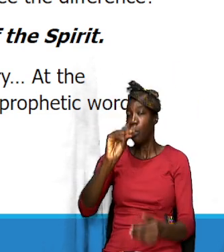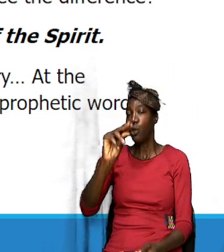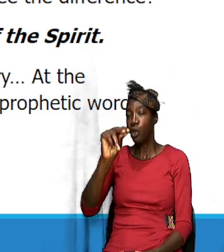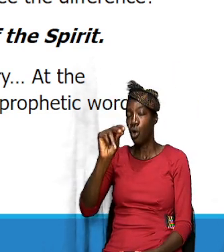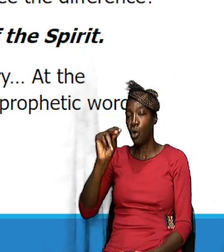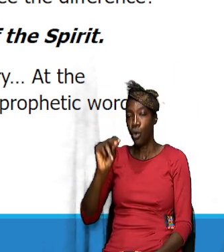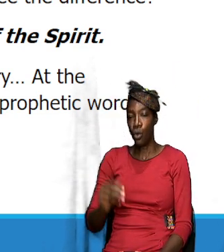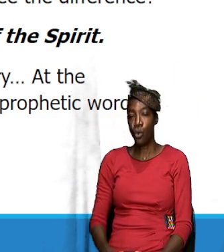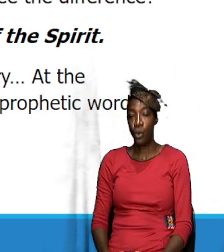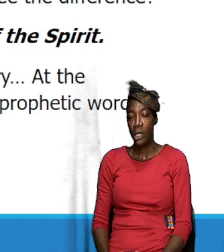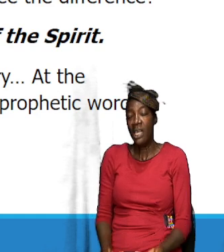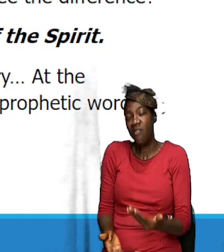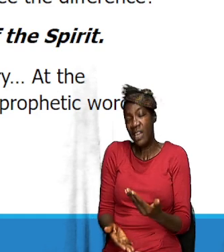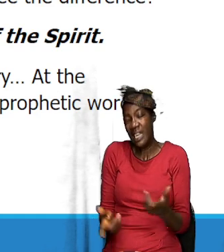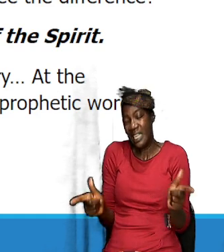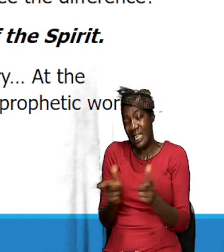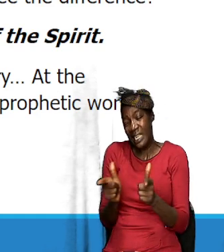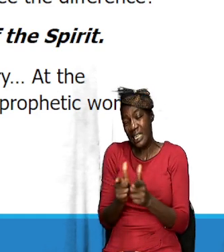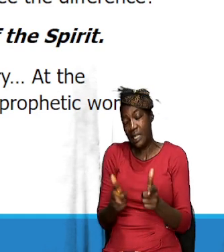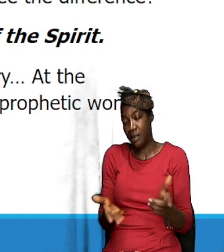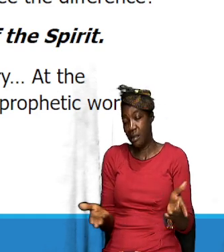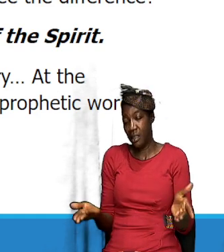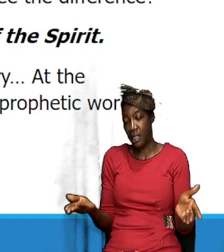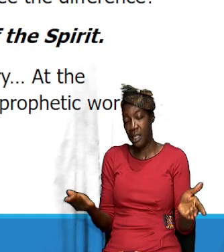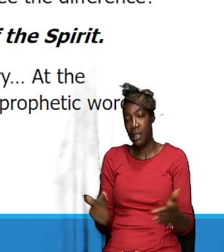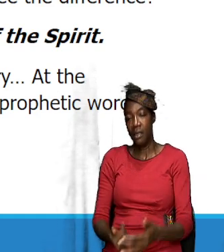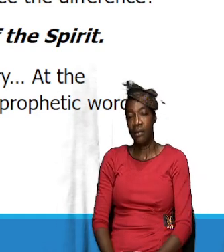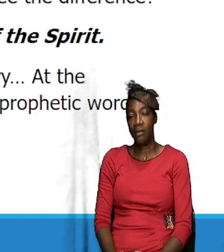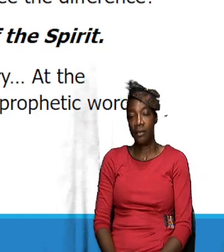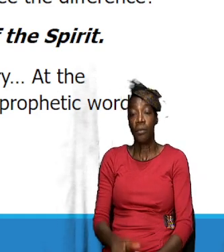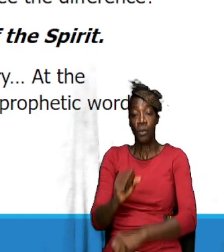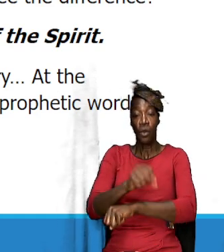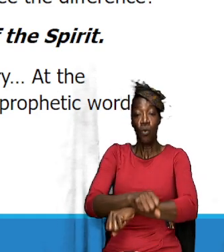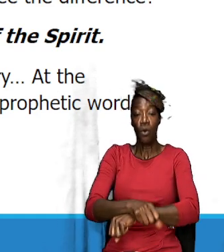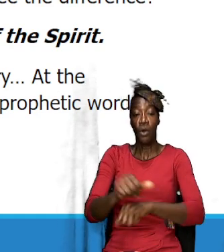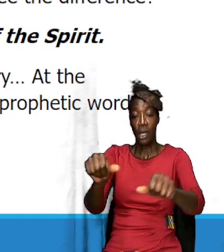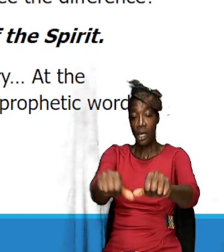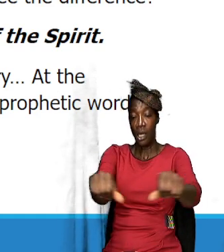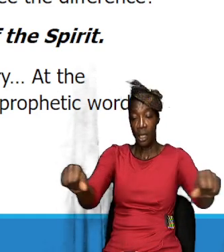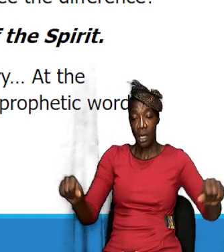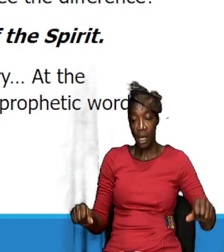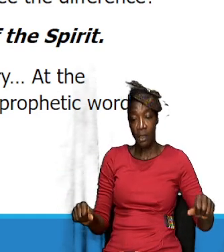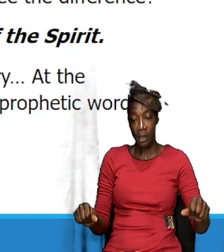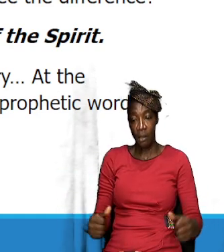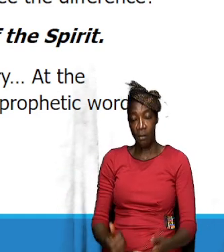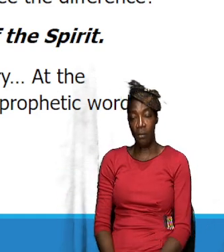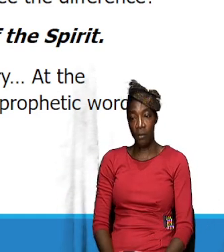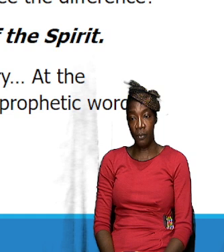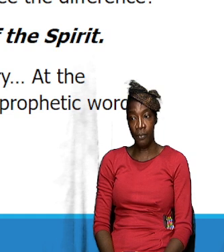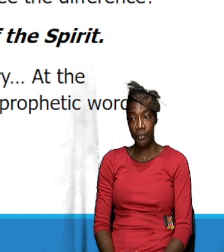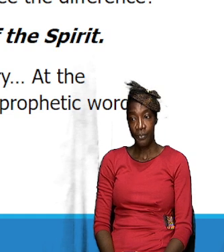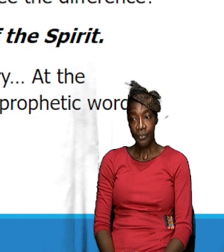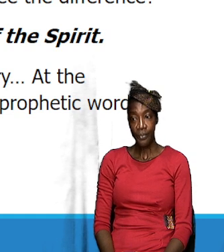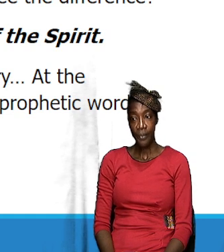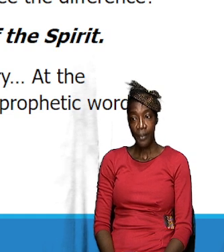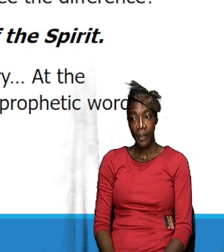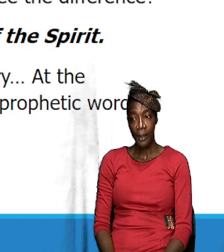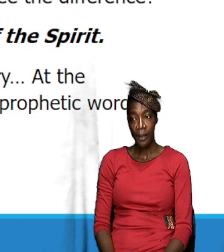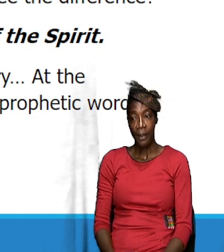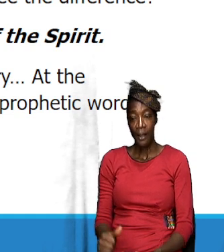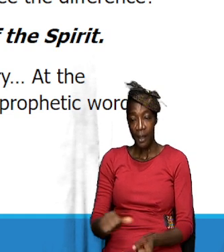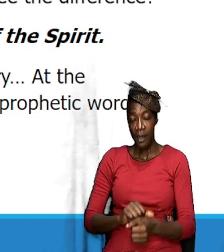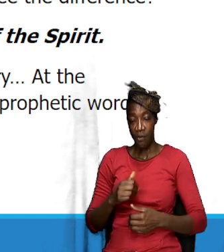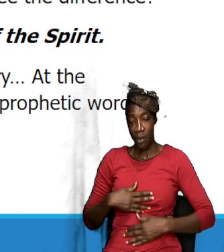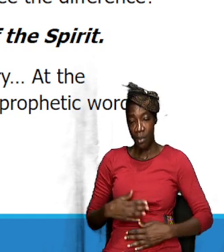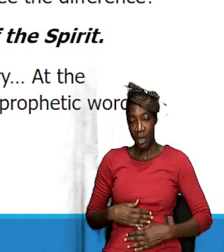the simplest of things. Even working at the altars. Well, somebody argued that everybody probably should